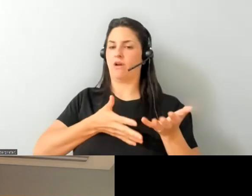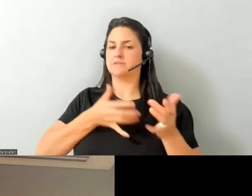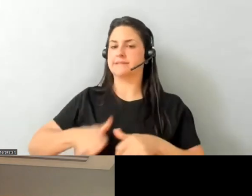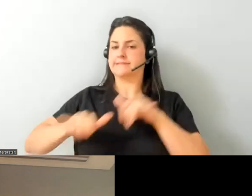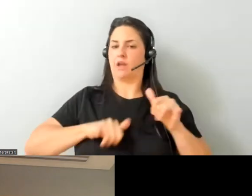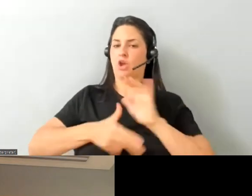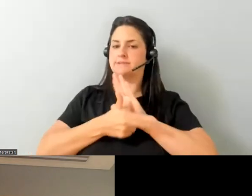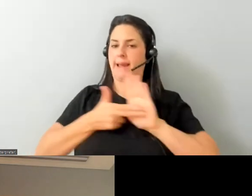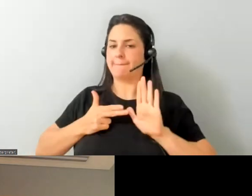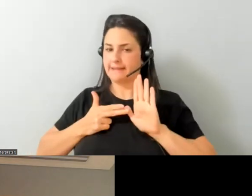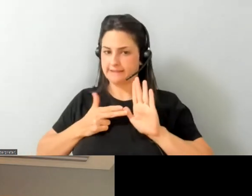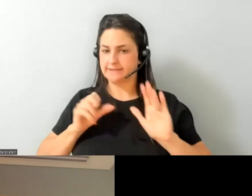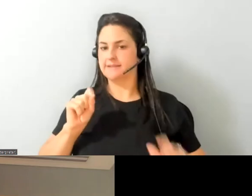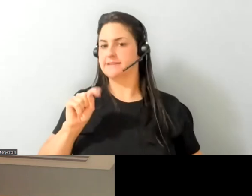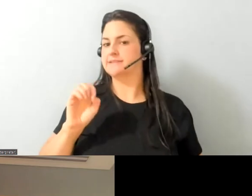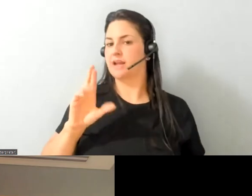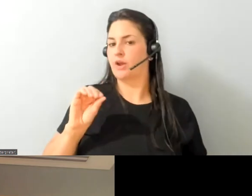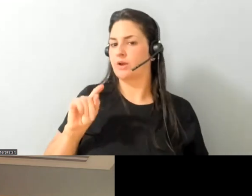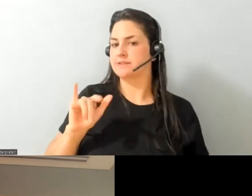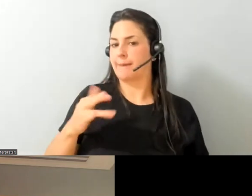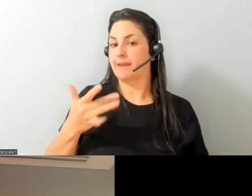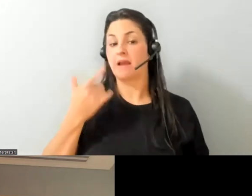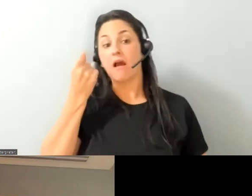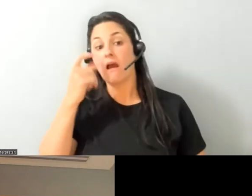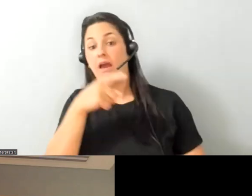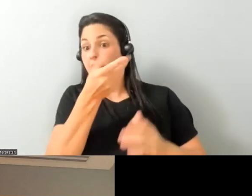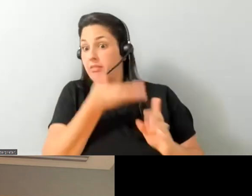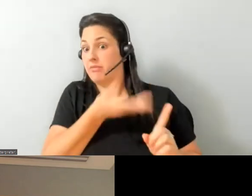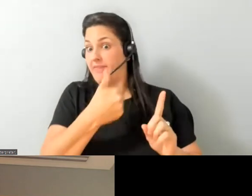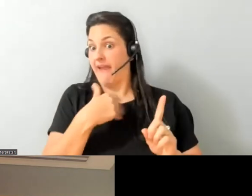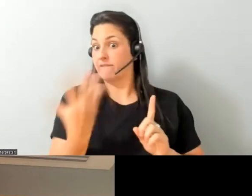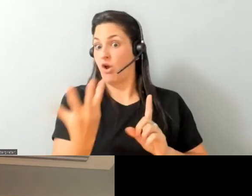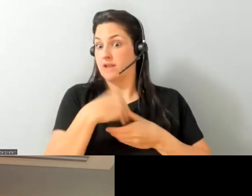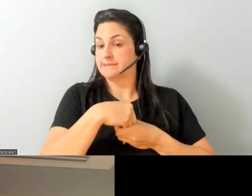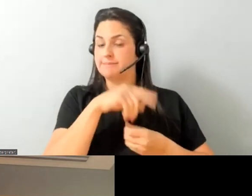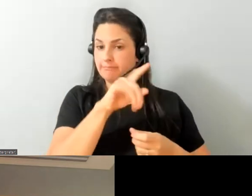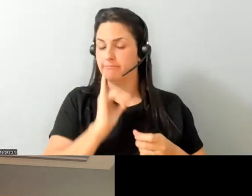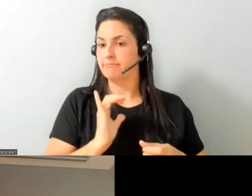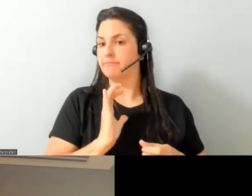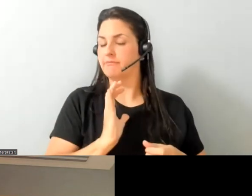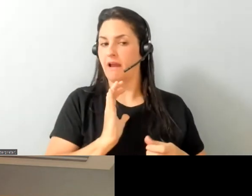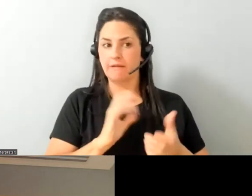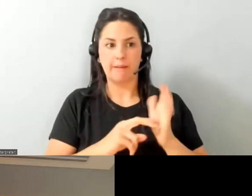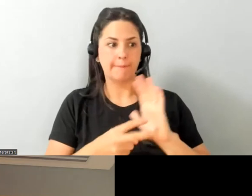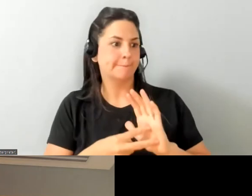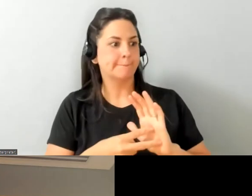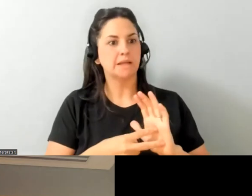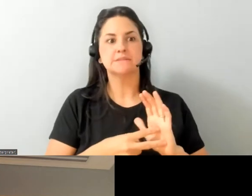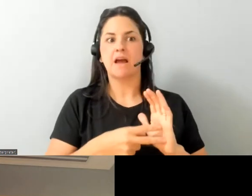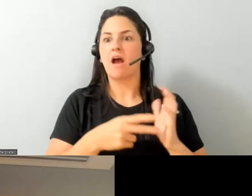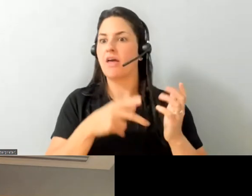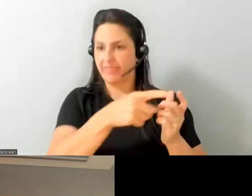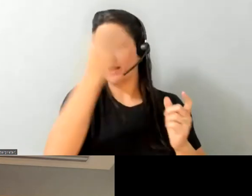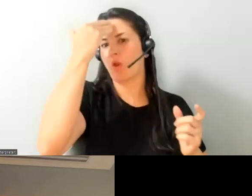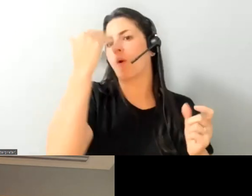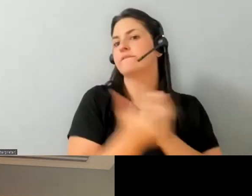disabilities right oh this person has autism automatically they need this accommodation because other people of autism needed it and sometimes it does